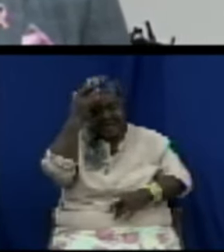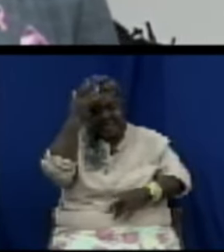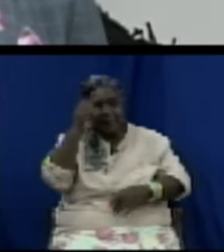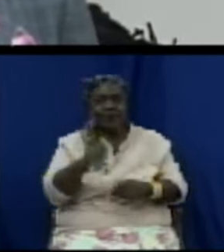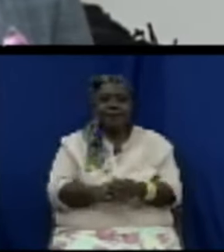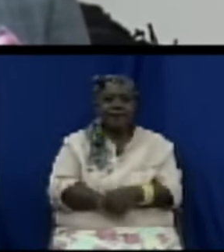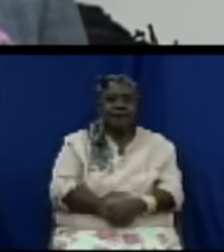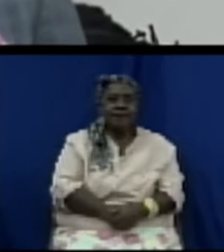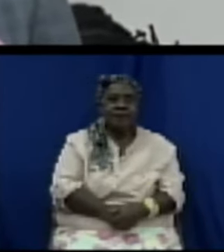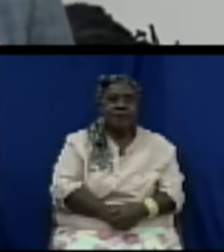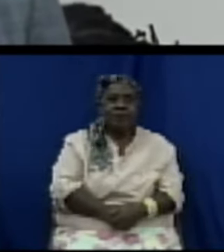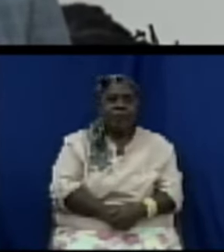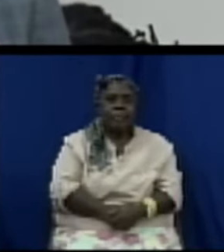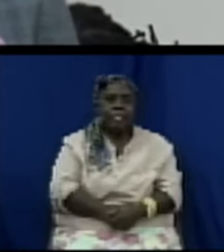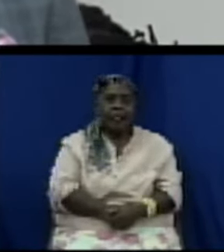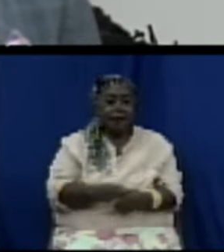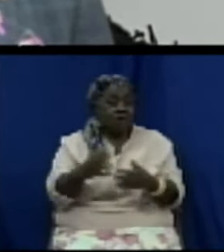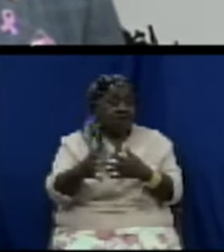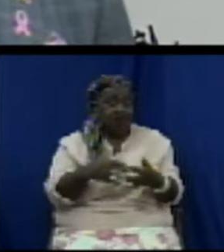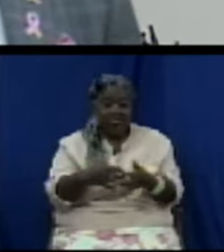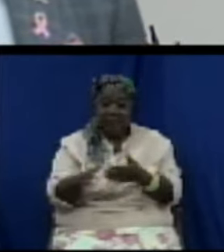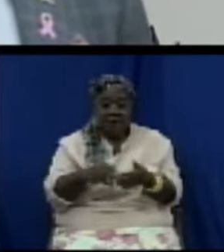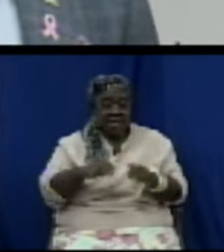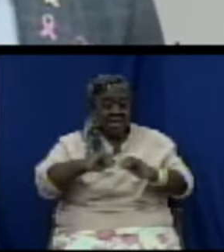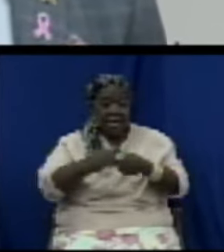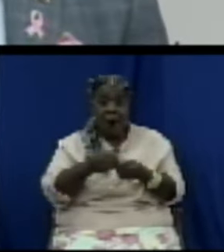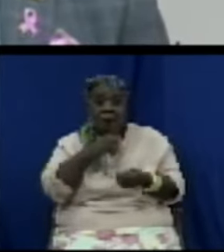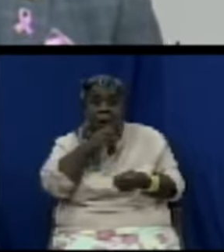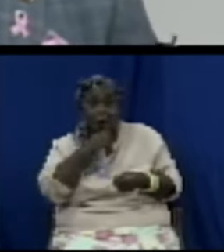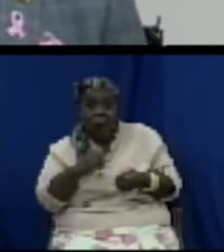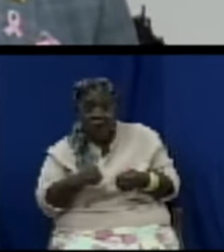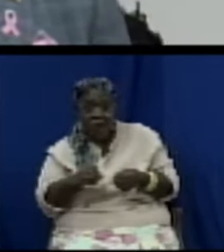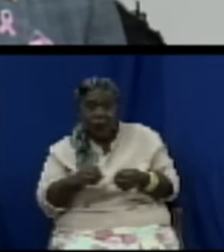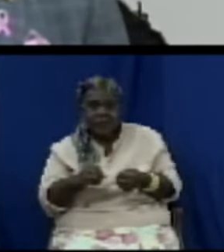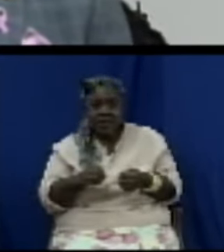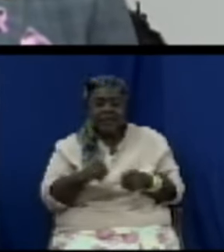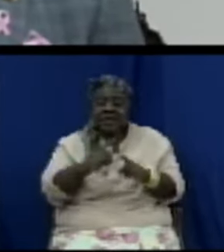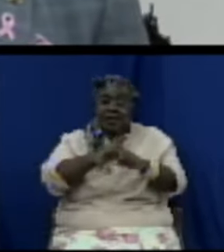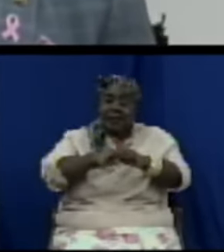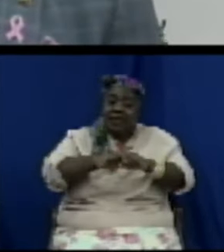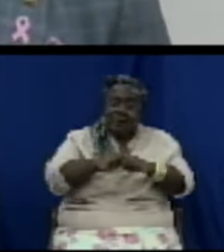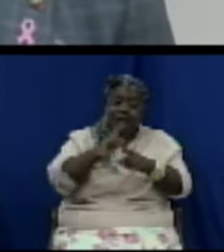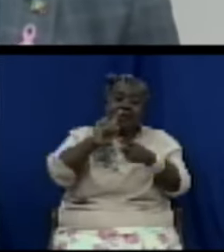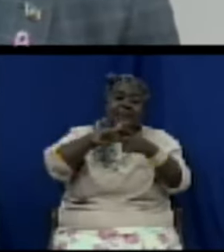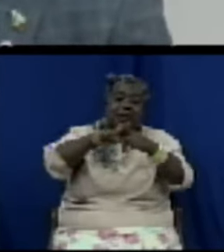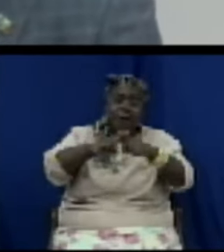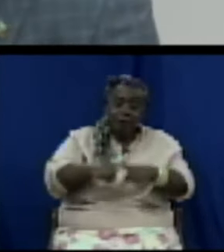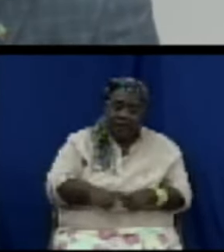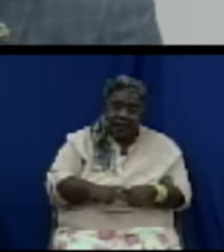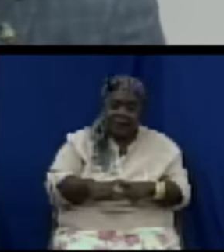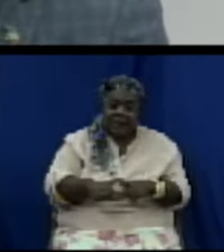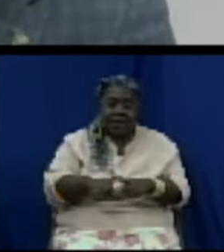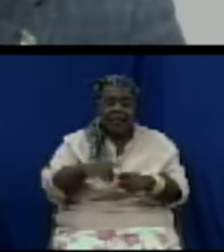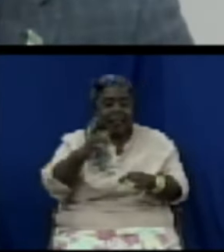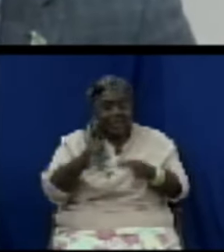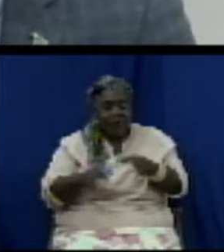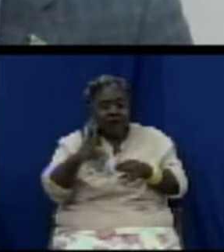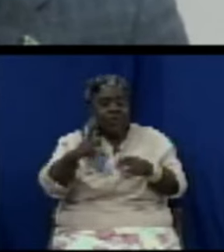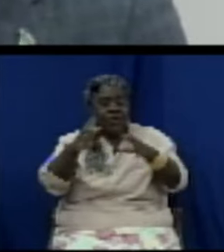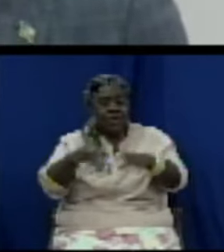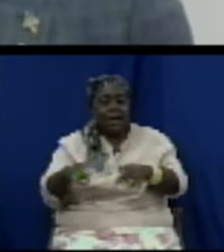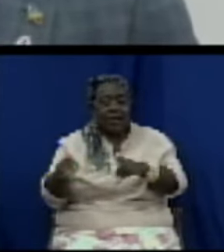So it doesn't depend on your age and those type of things. It depends on your competency and your ability to really